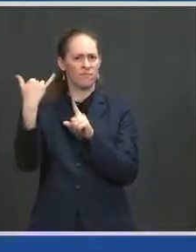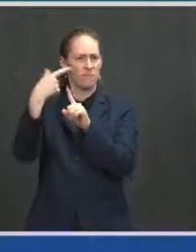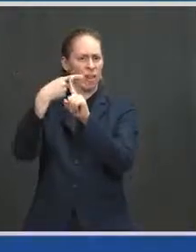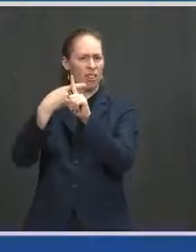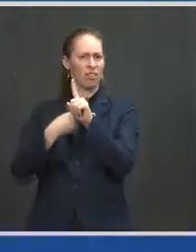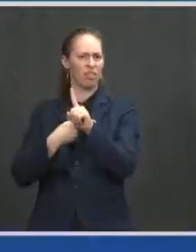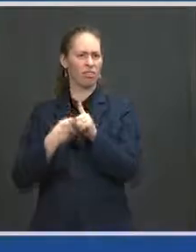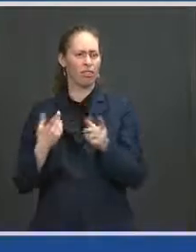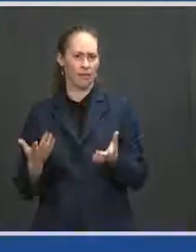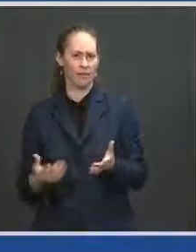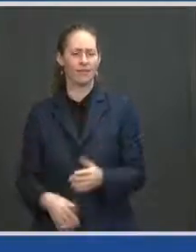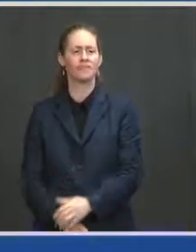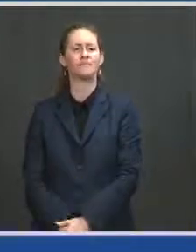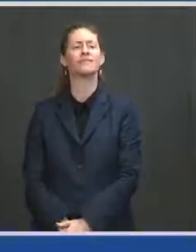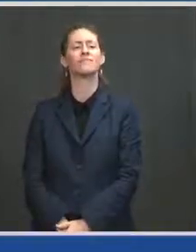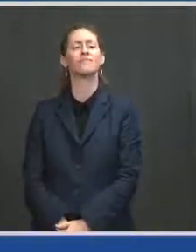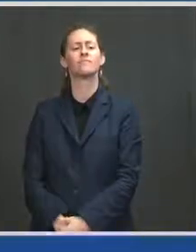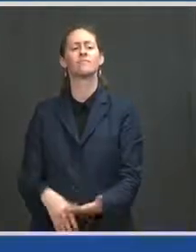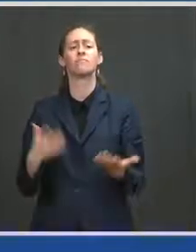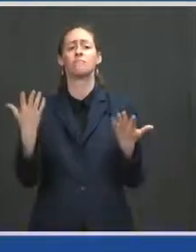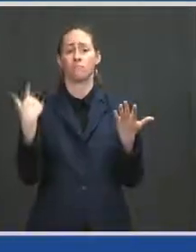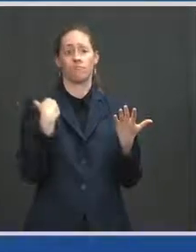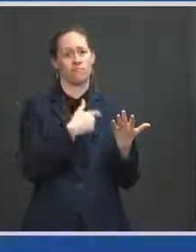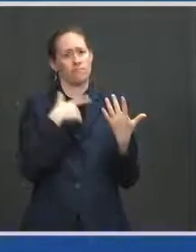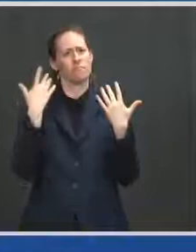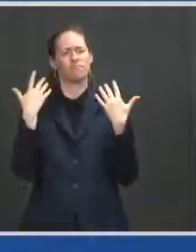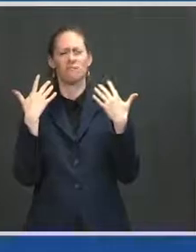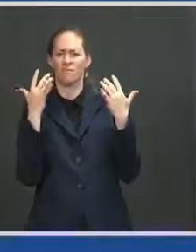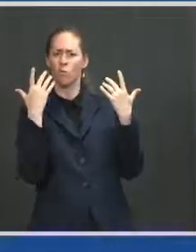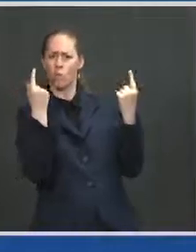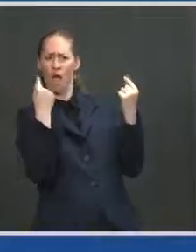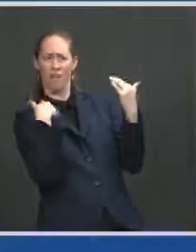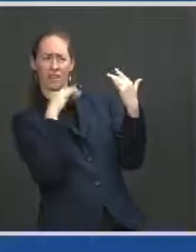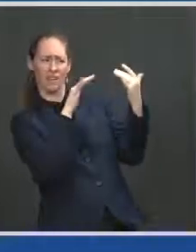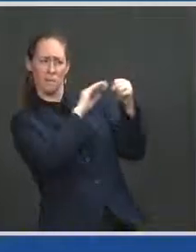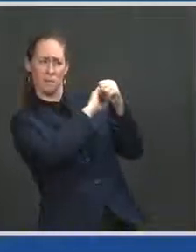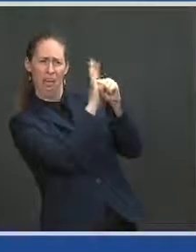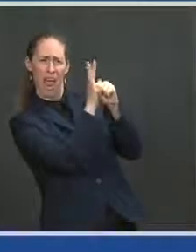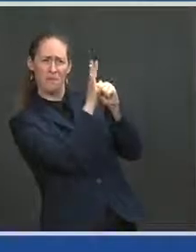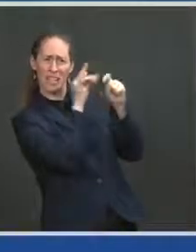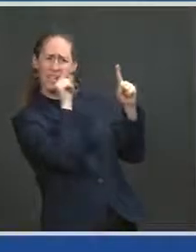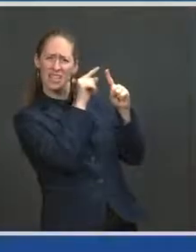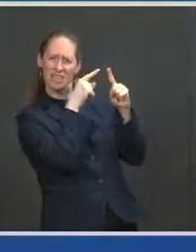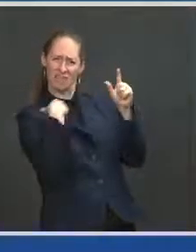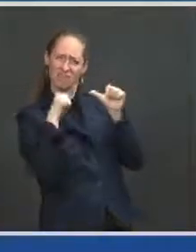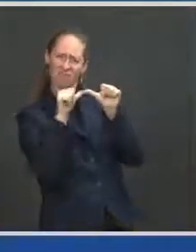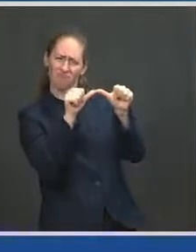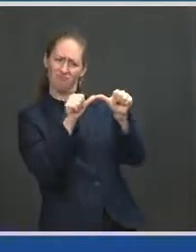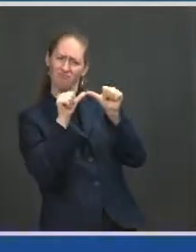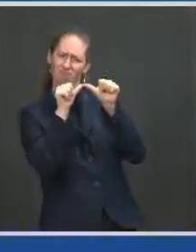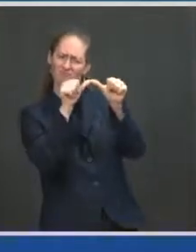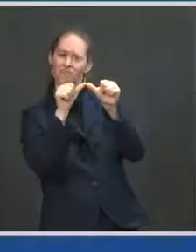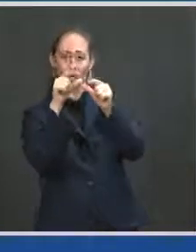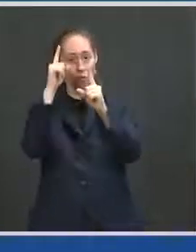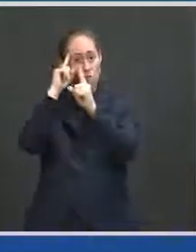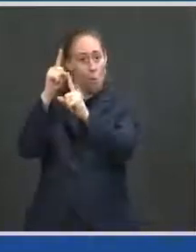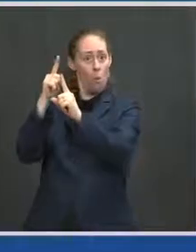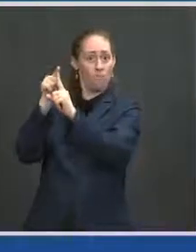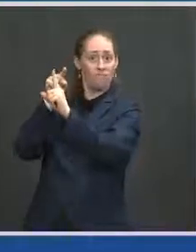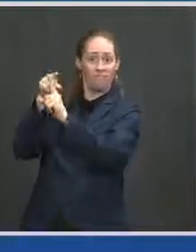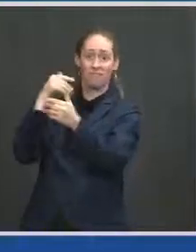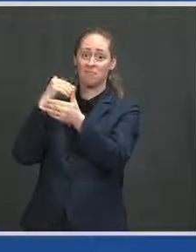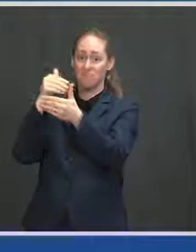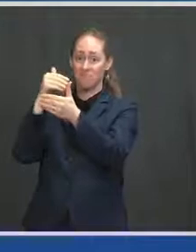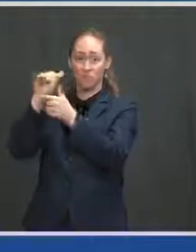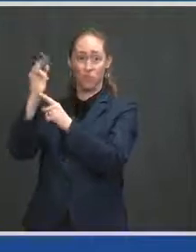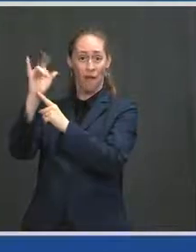our successful fight against the pandemic as we approach the July 4th date. In just four